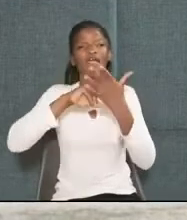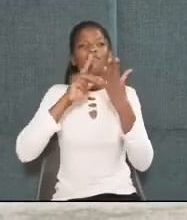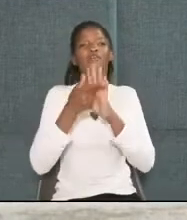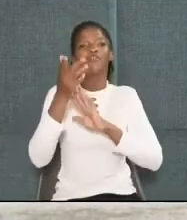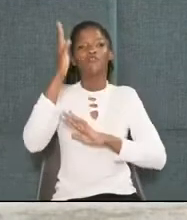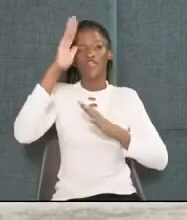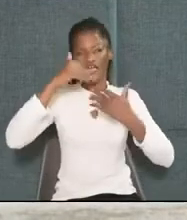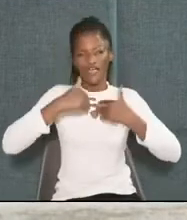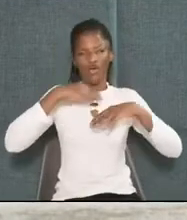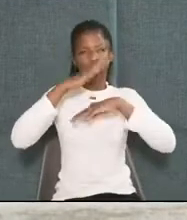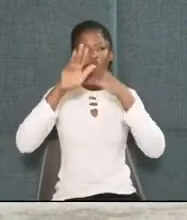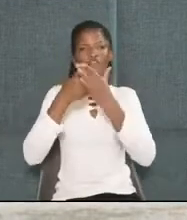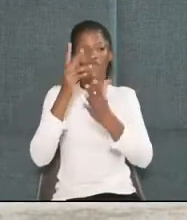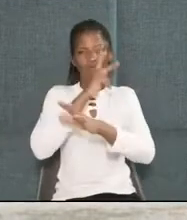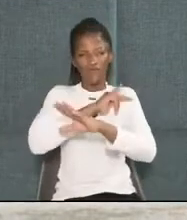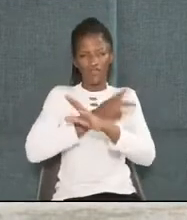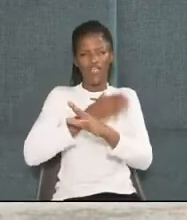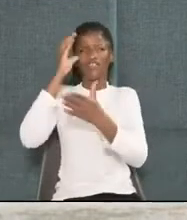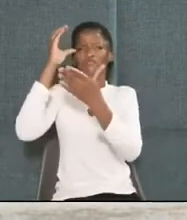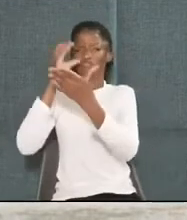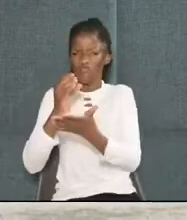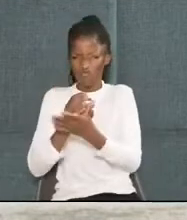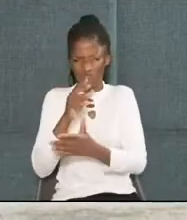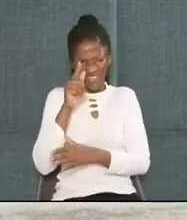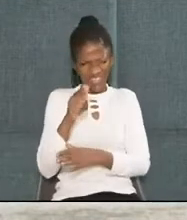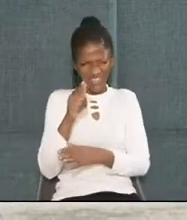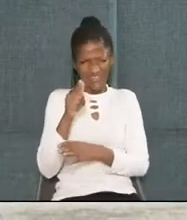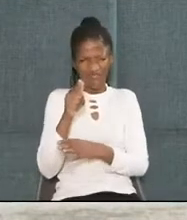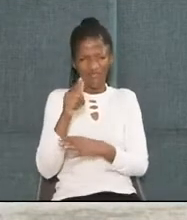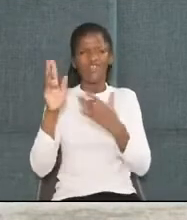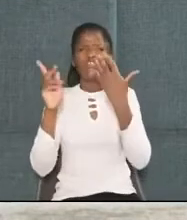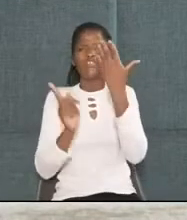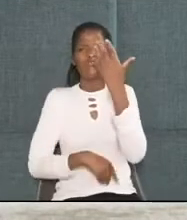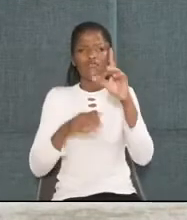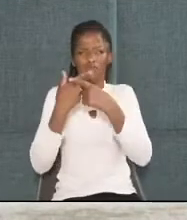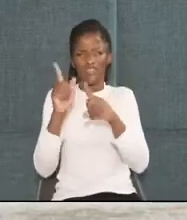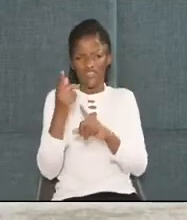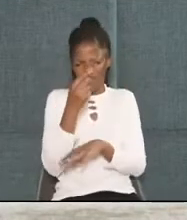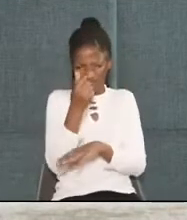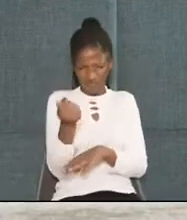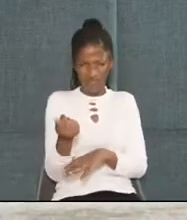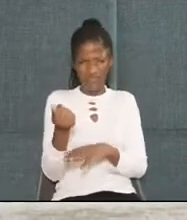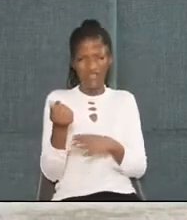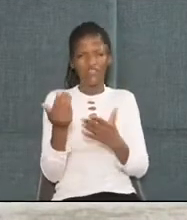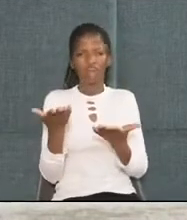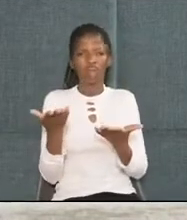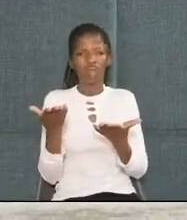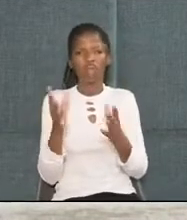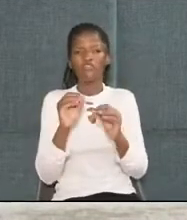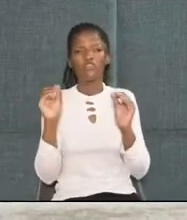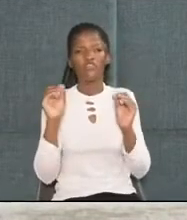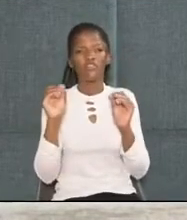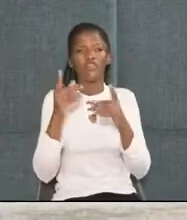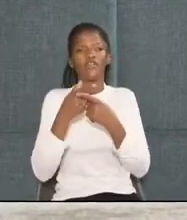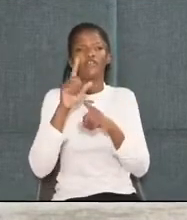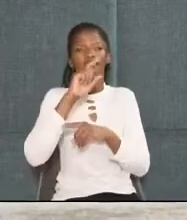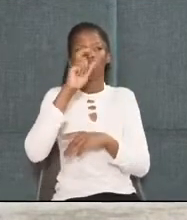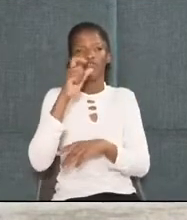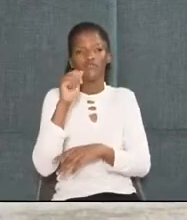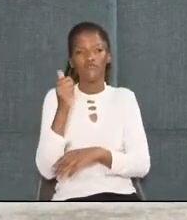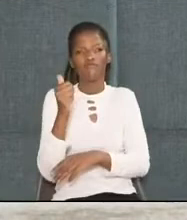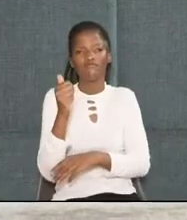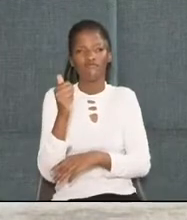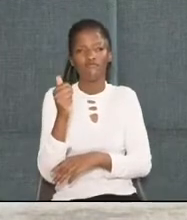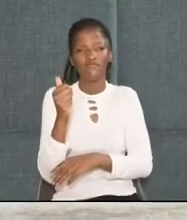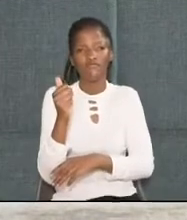all the power to stop this persecution. Why didn't he simply just stop it? Hmm. Fair question on top of a fair